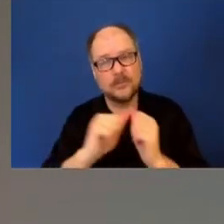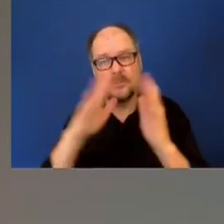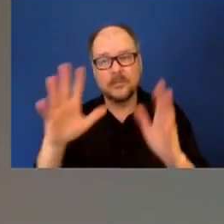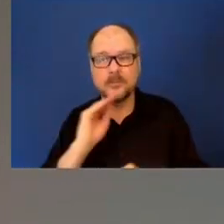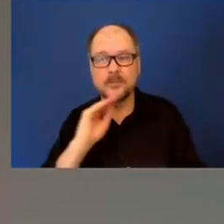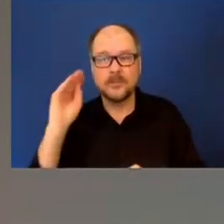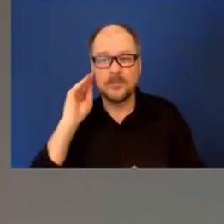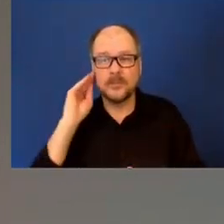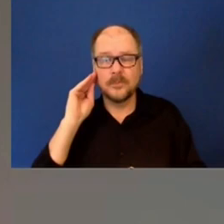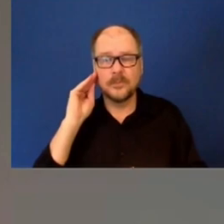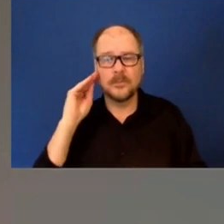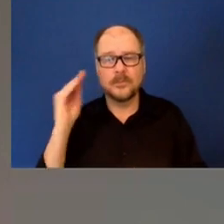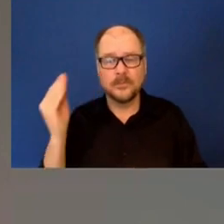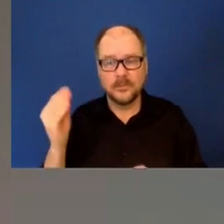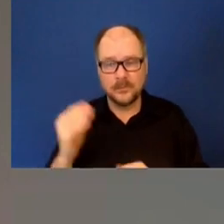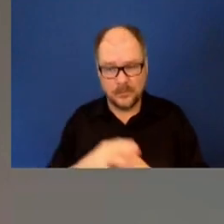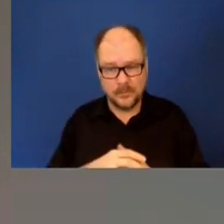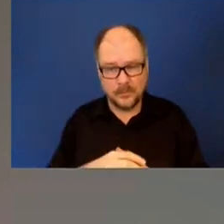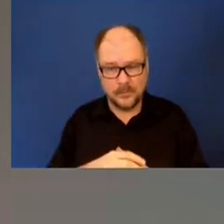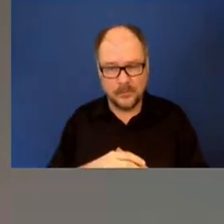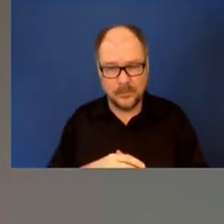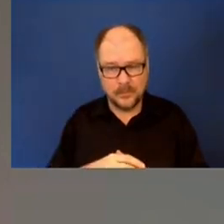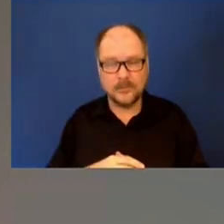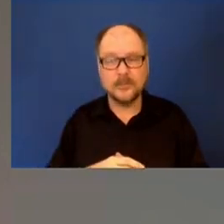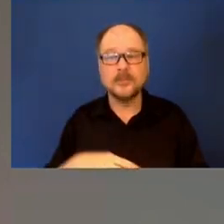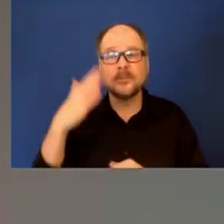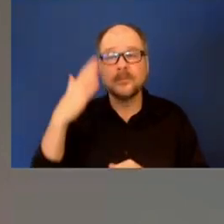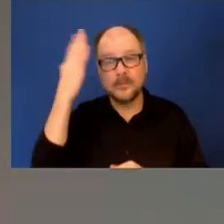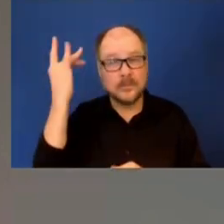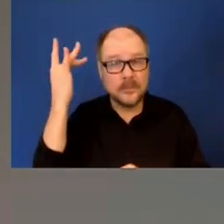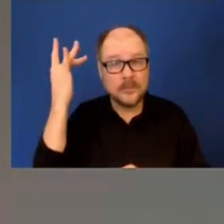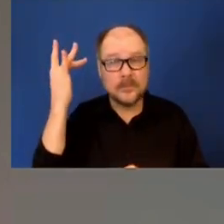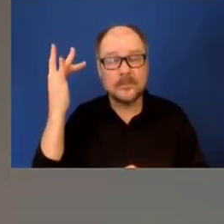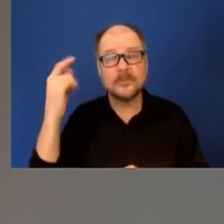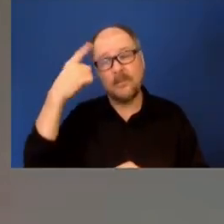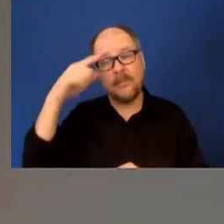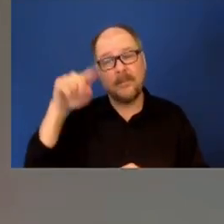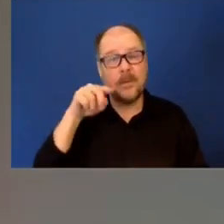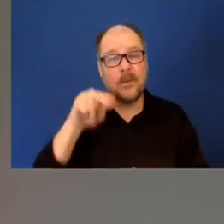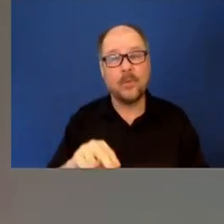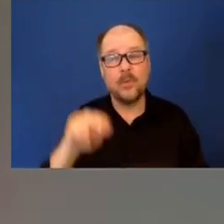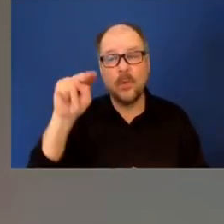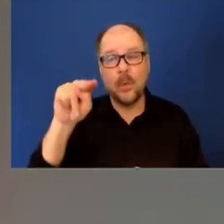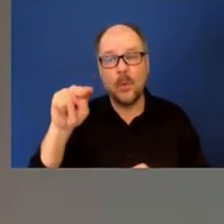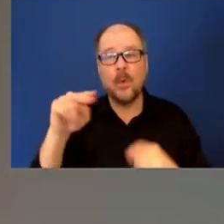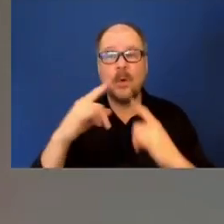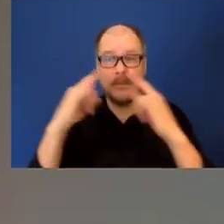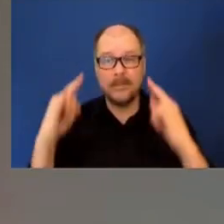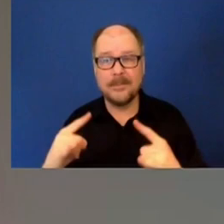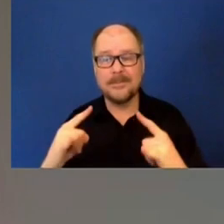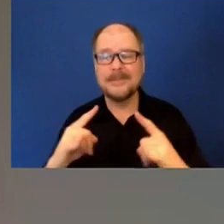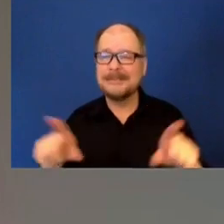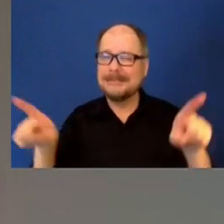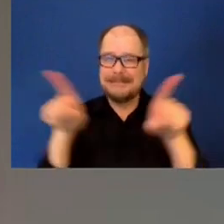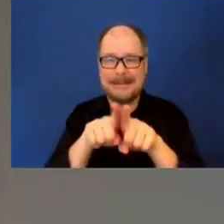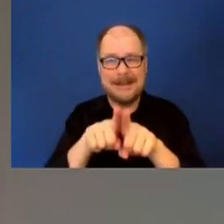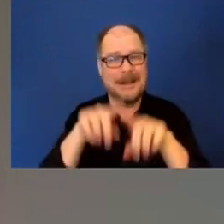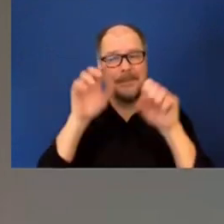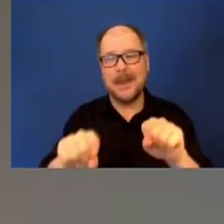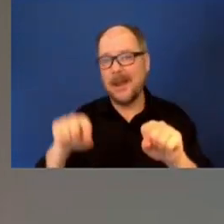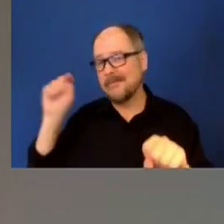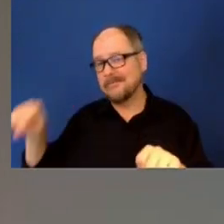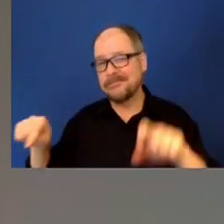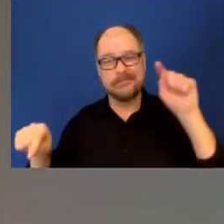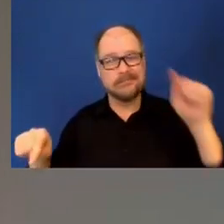the potential for what we're seeing at North End to happen at other encampments is just as good there as it is